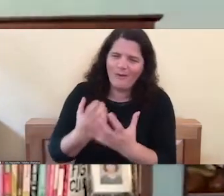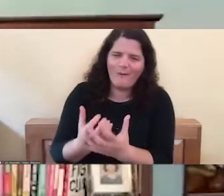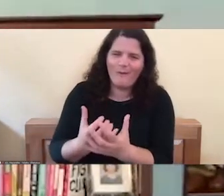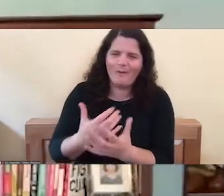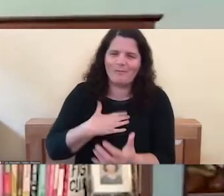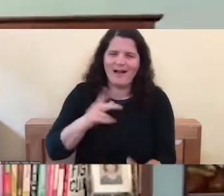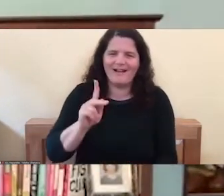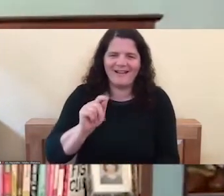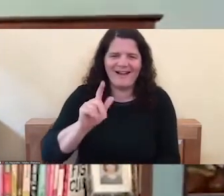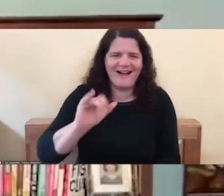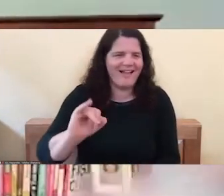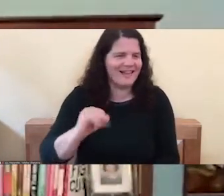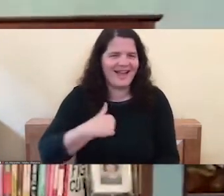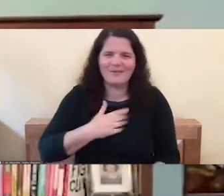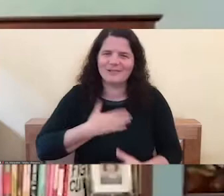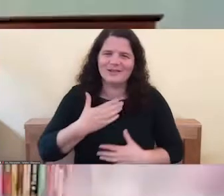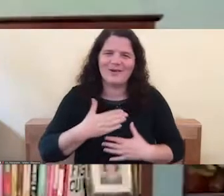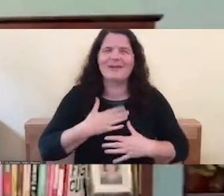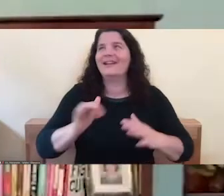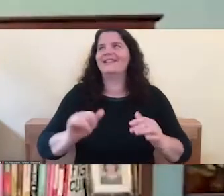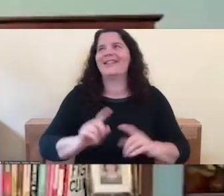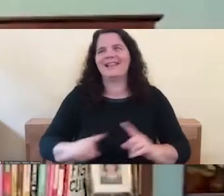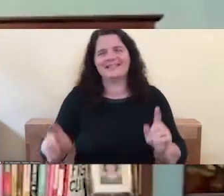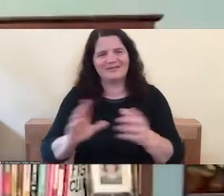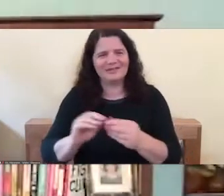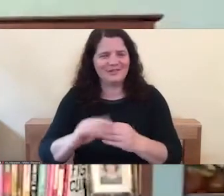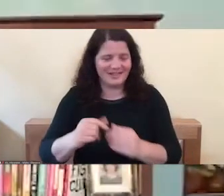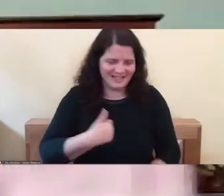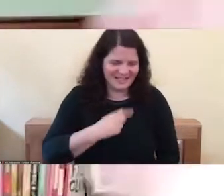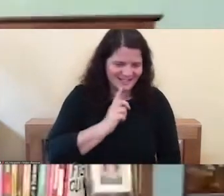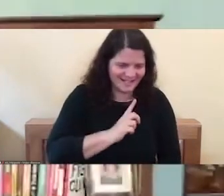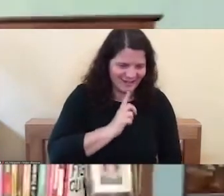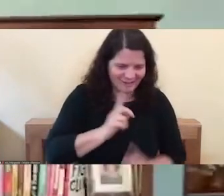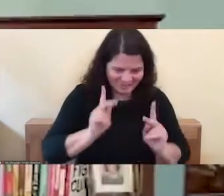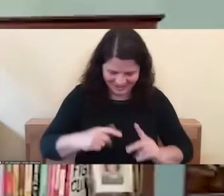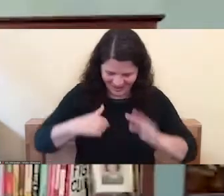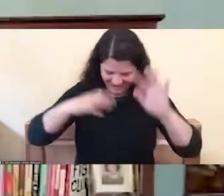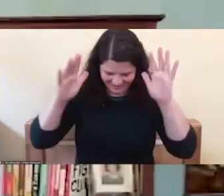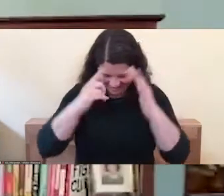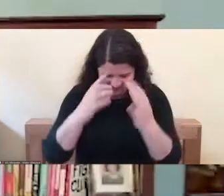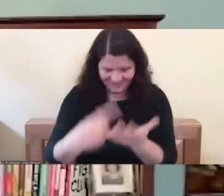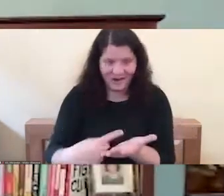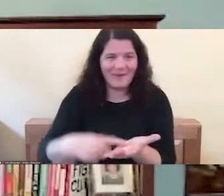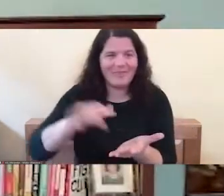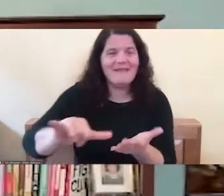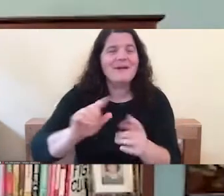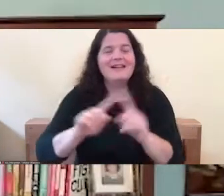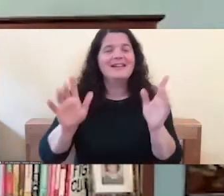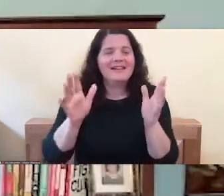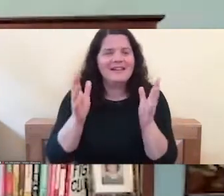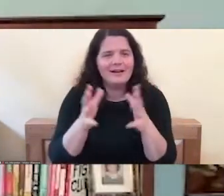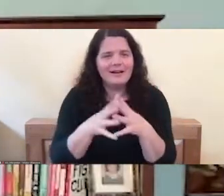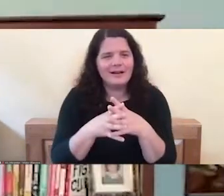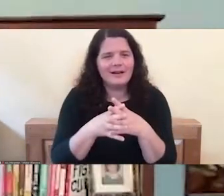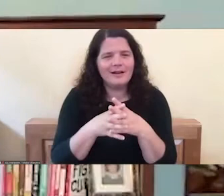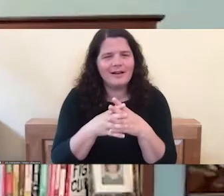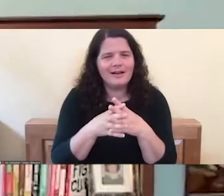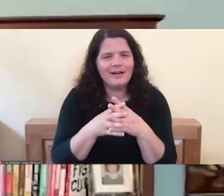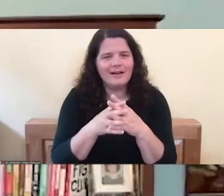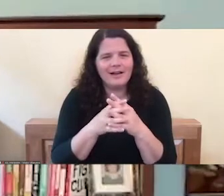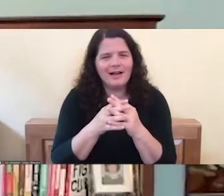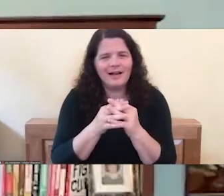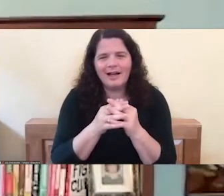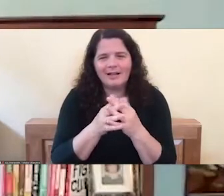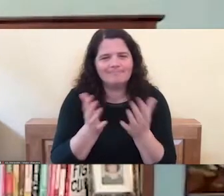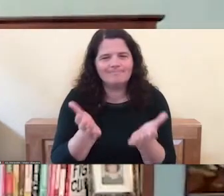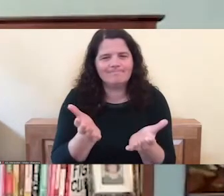Okay. That's another story. I'm single right now. So that's like a whole, if you can go there, but you know, a lot, but